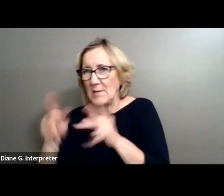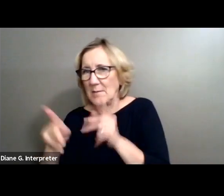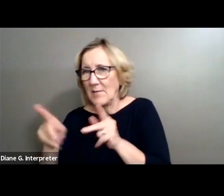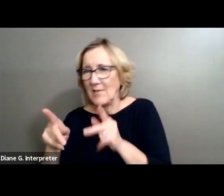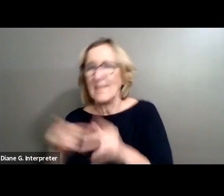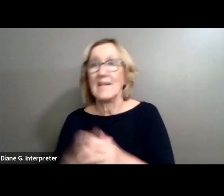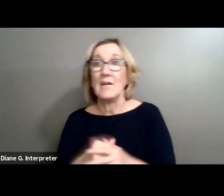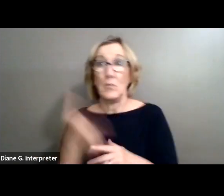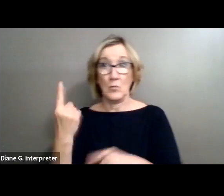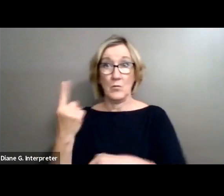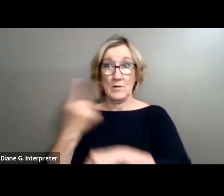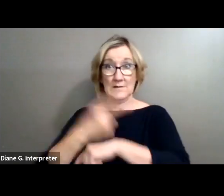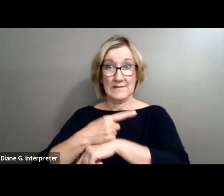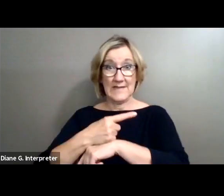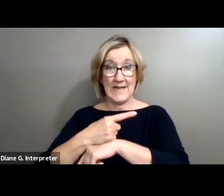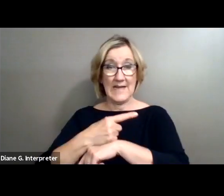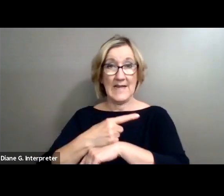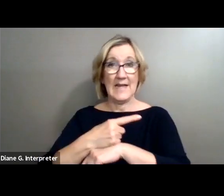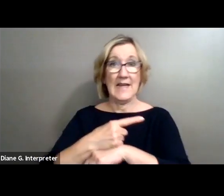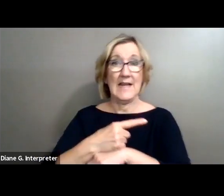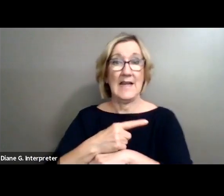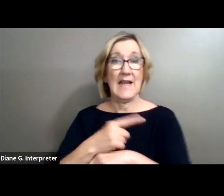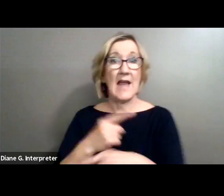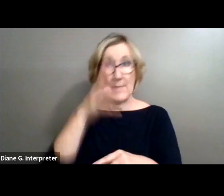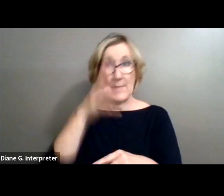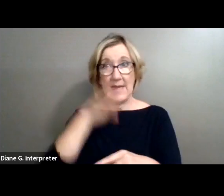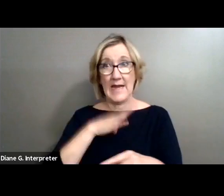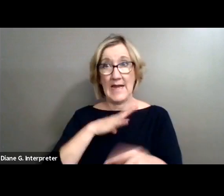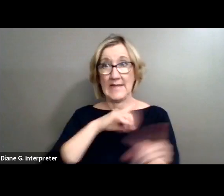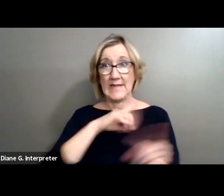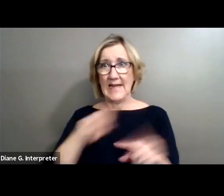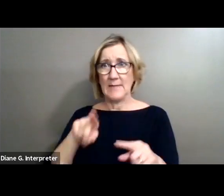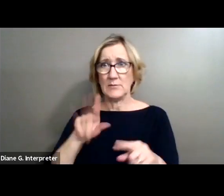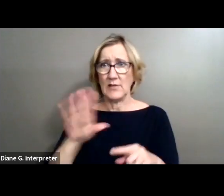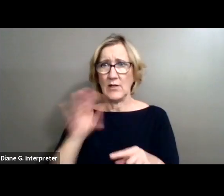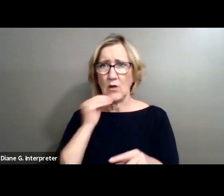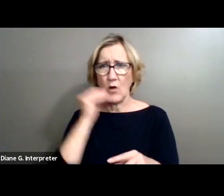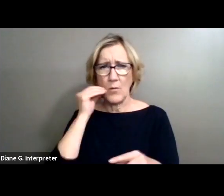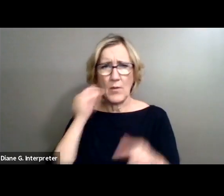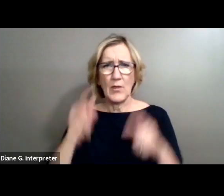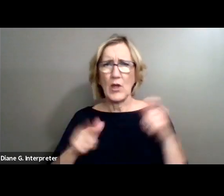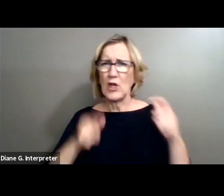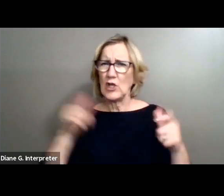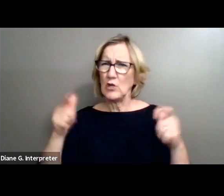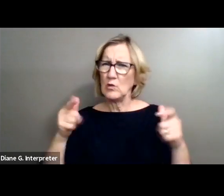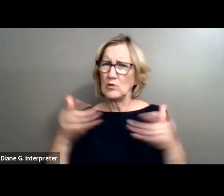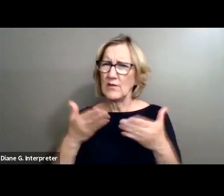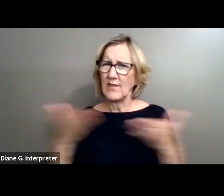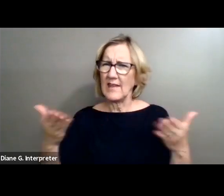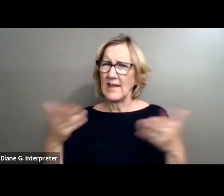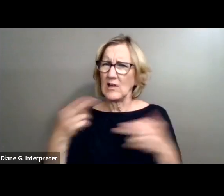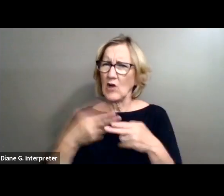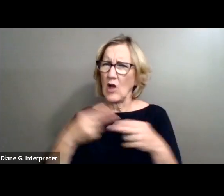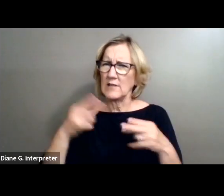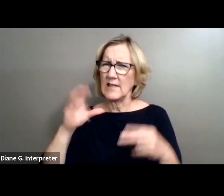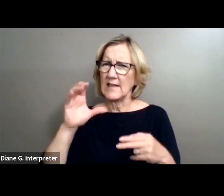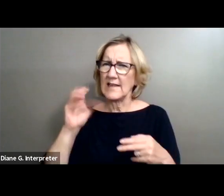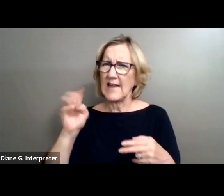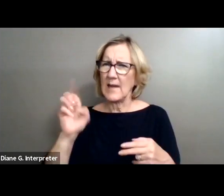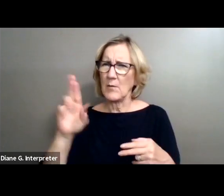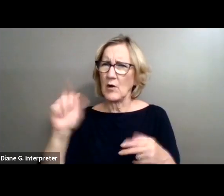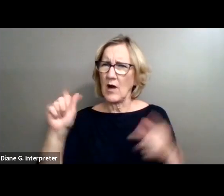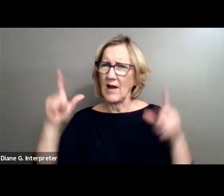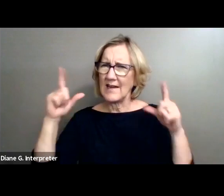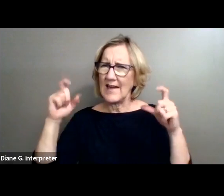One day, a man came to the Van Der Zee home with a huge contraption called a camera. It was the only camera in